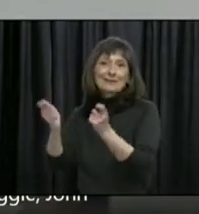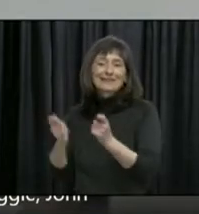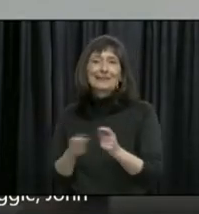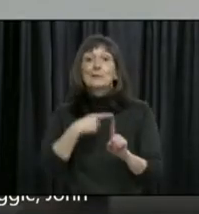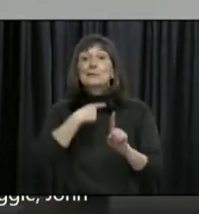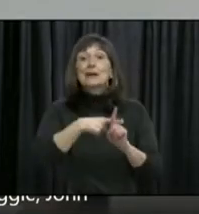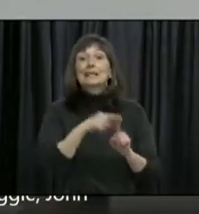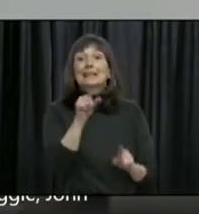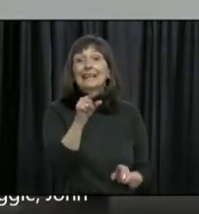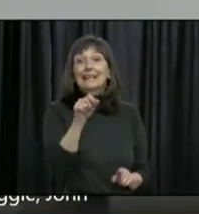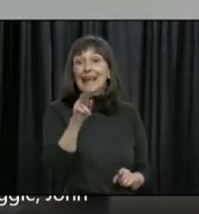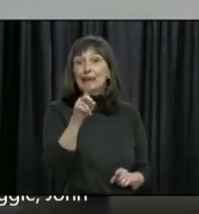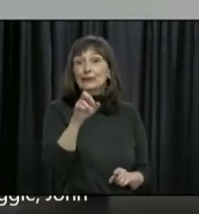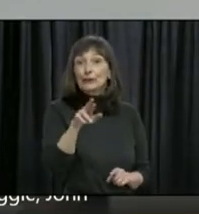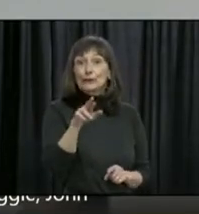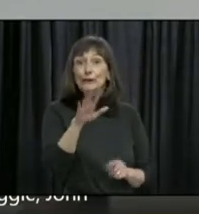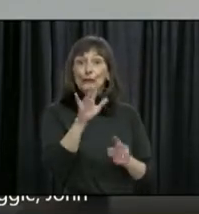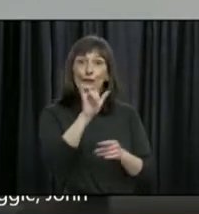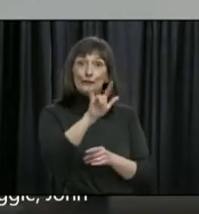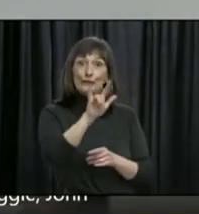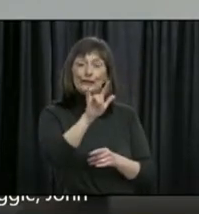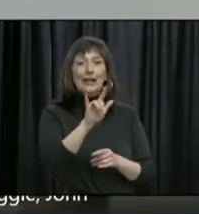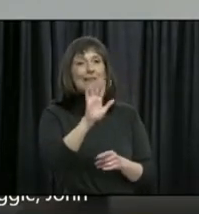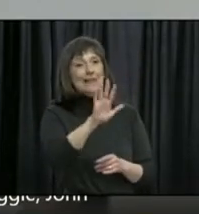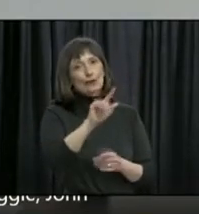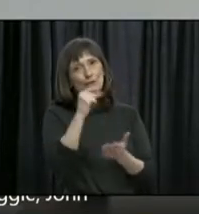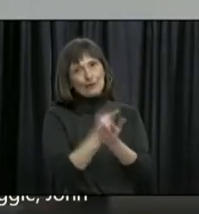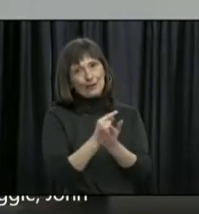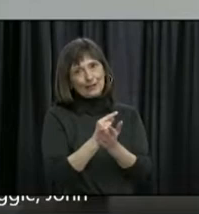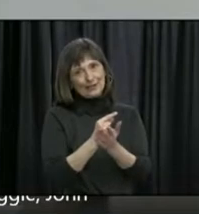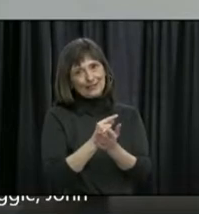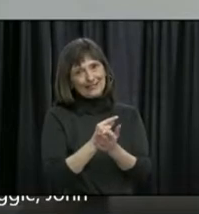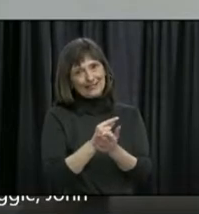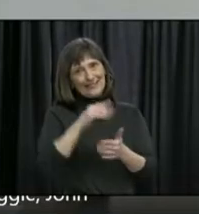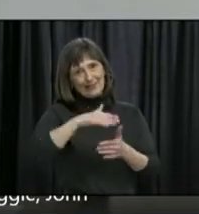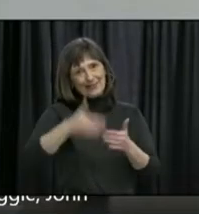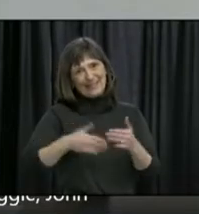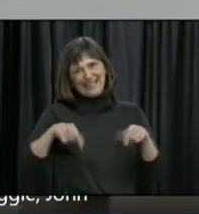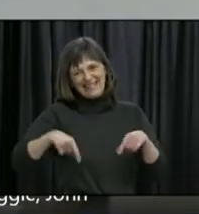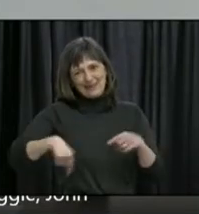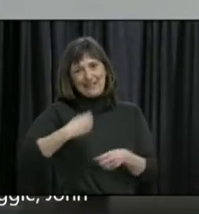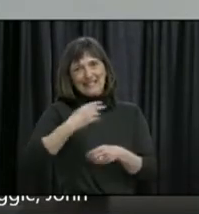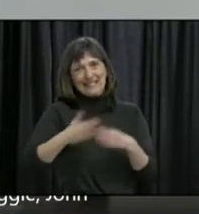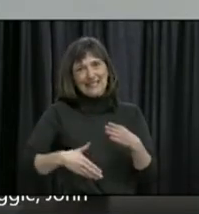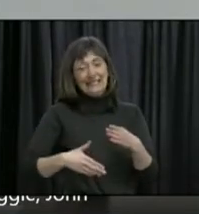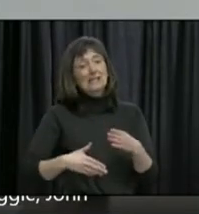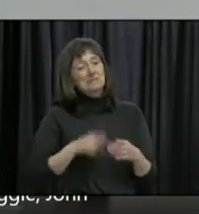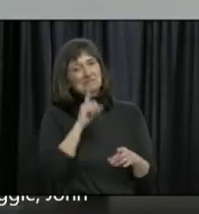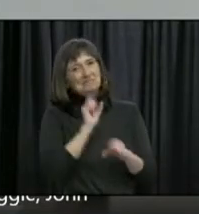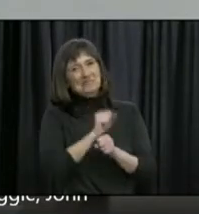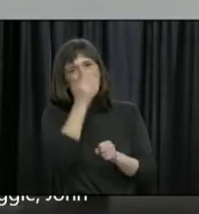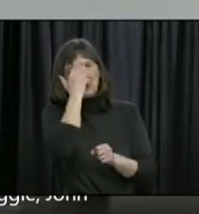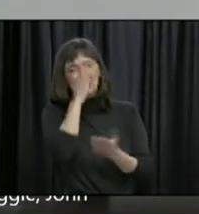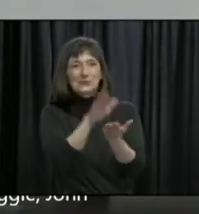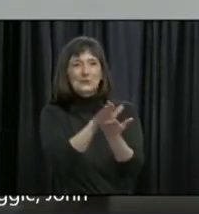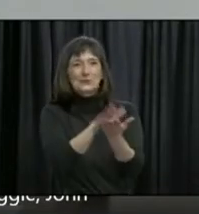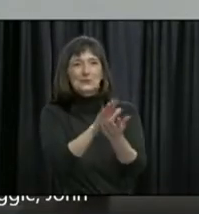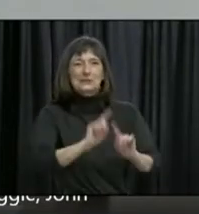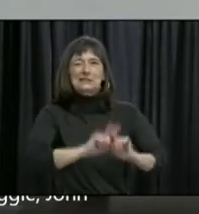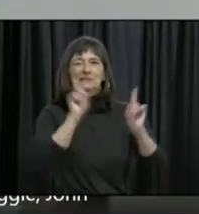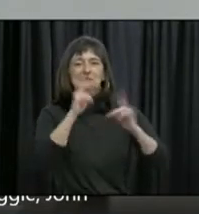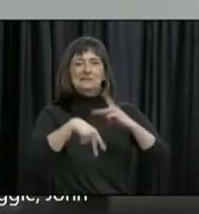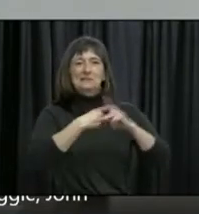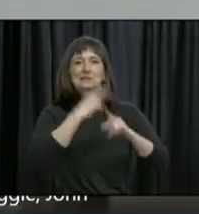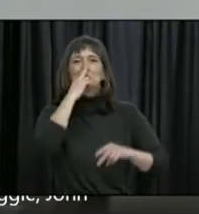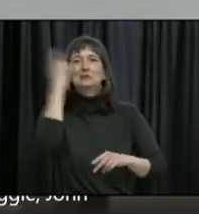the graduation for Gander Collegiate. They have a really different graduation, and I'm sure a lot of schools have done